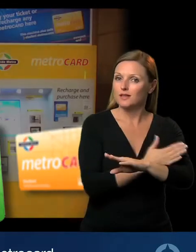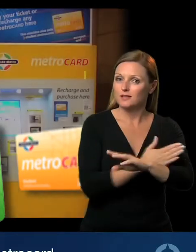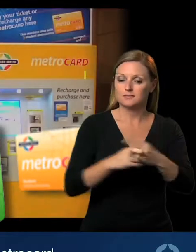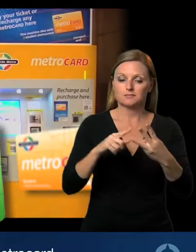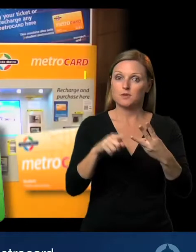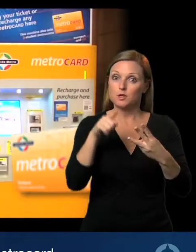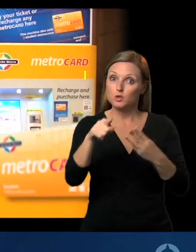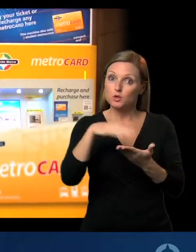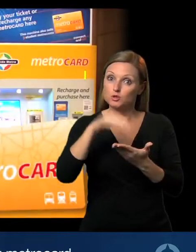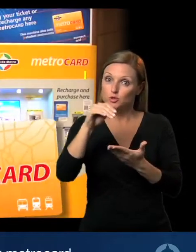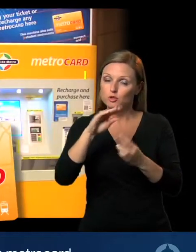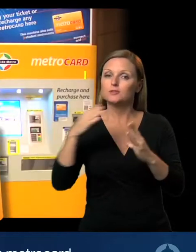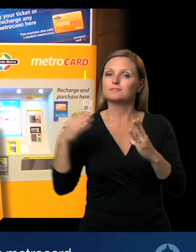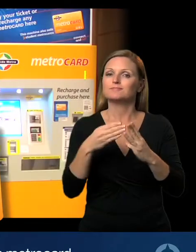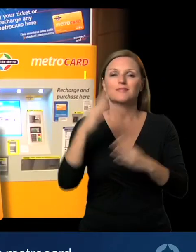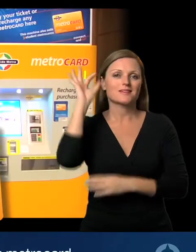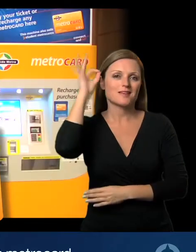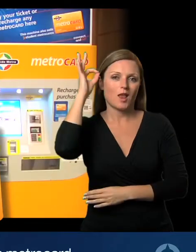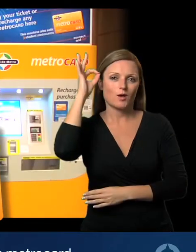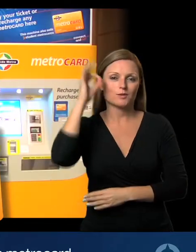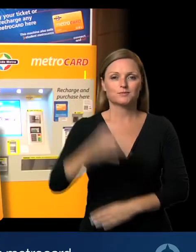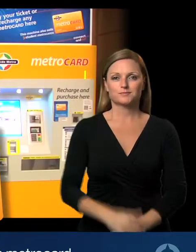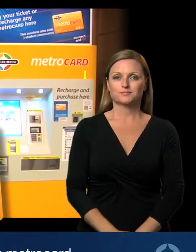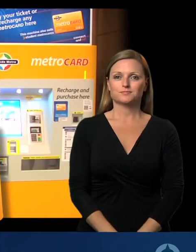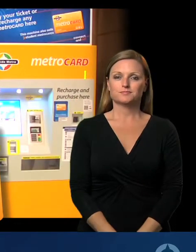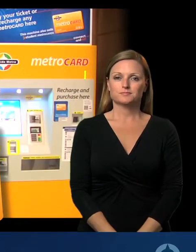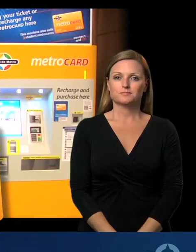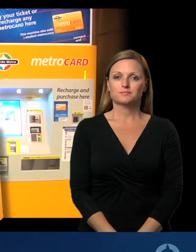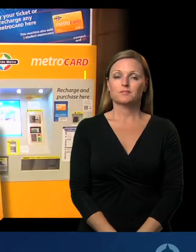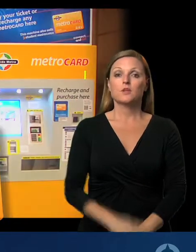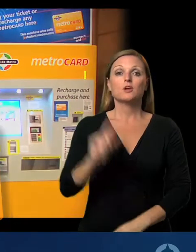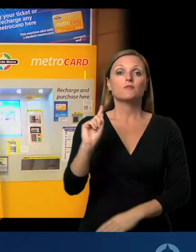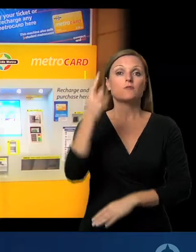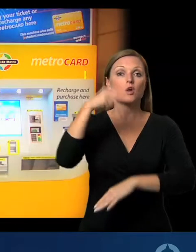card and this one is for buying a student metro card.